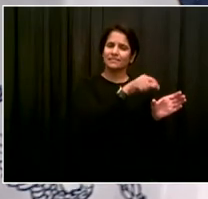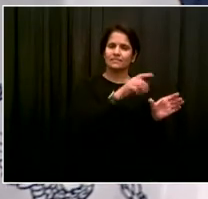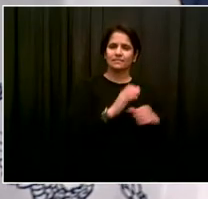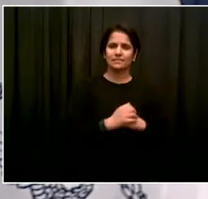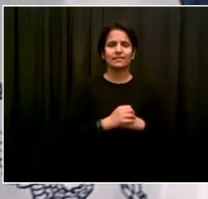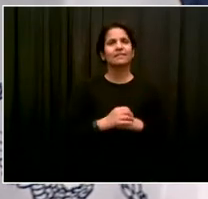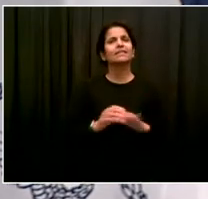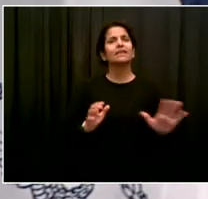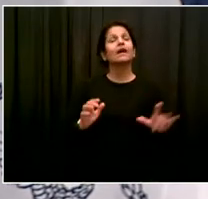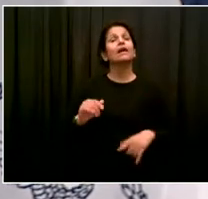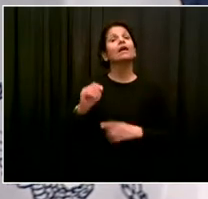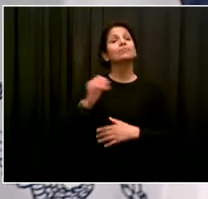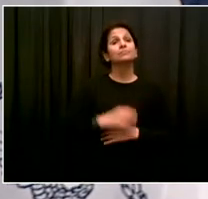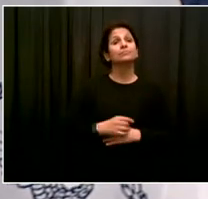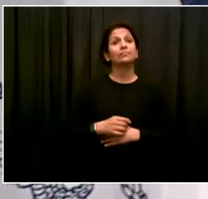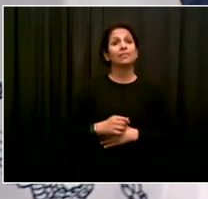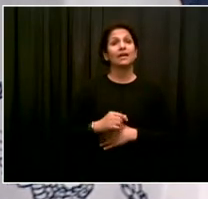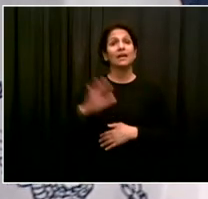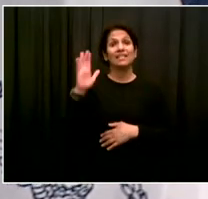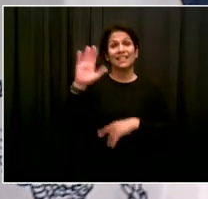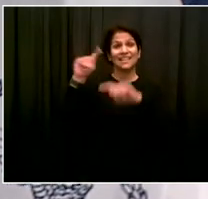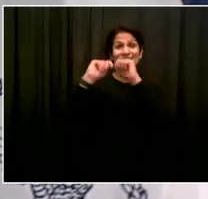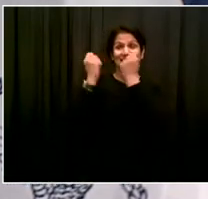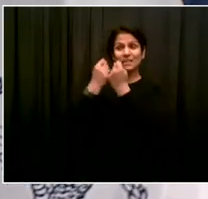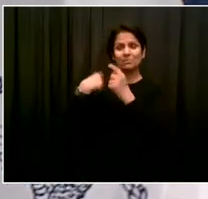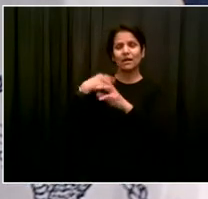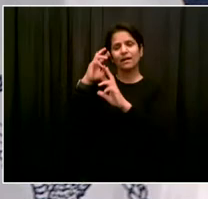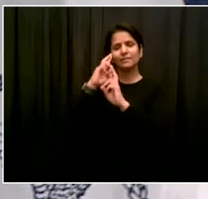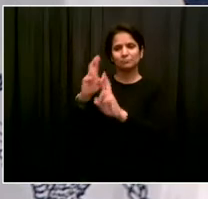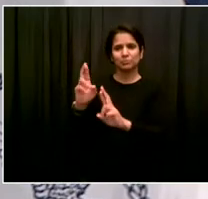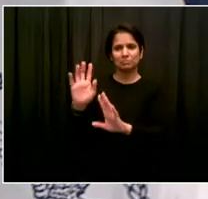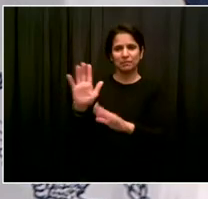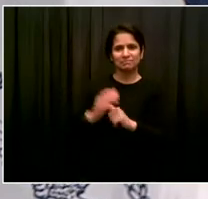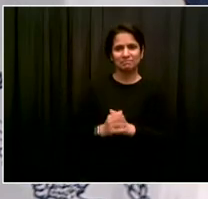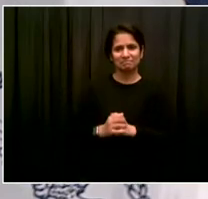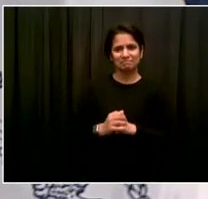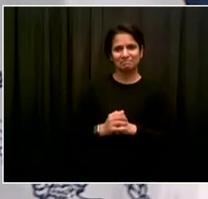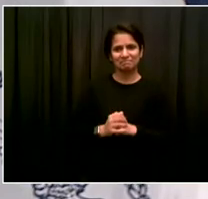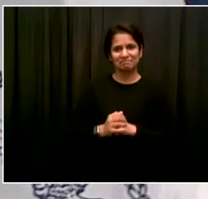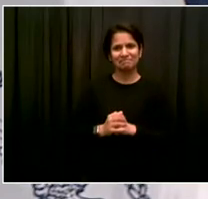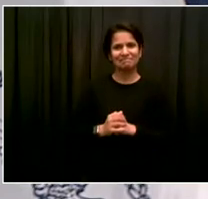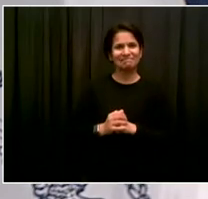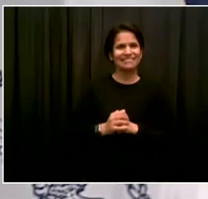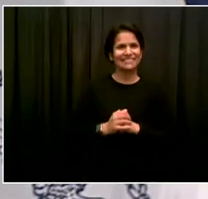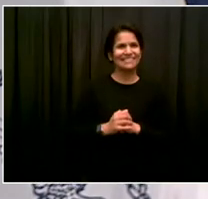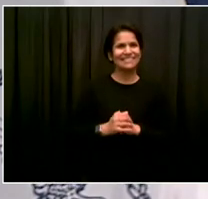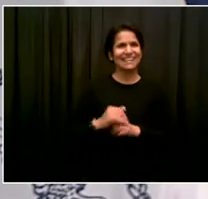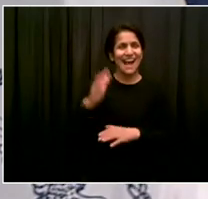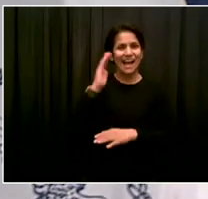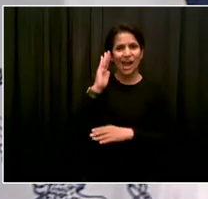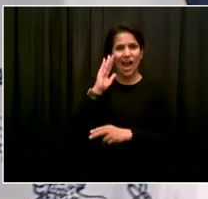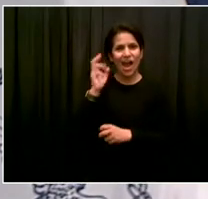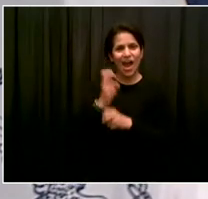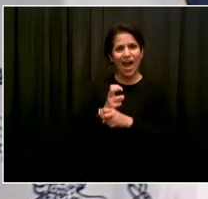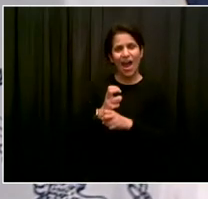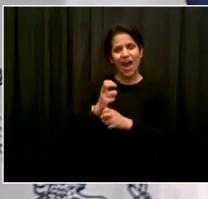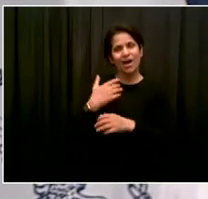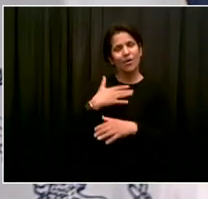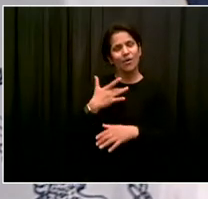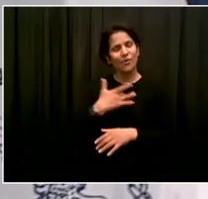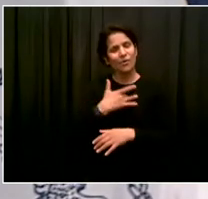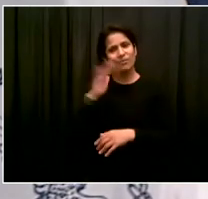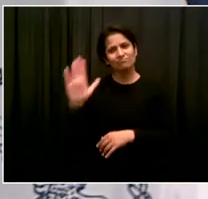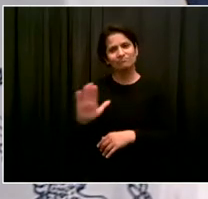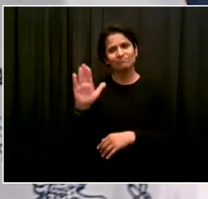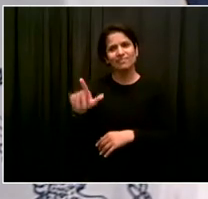express the pain that I'm feeling as the Yankees go through this very difficult moment. Our hearts are with you. I'm sorry, Steve, that was a